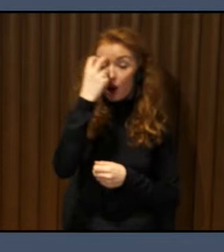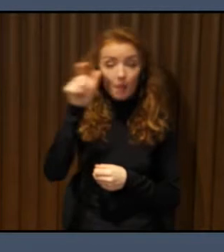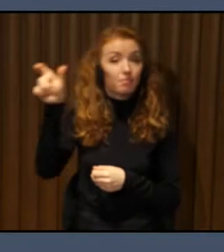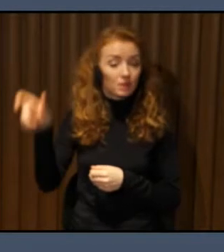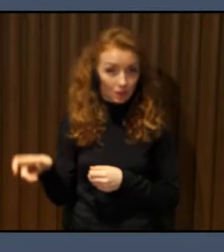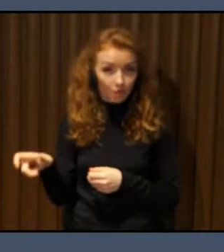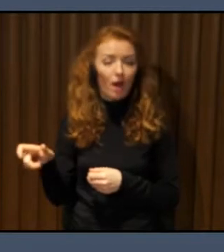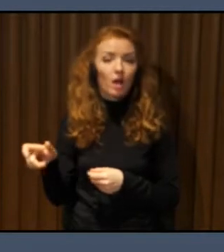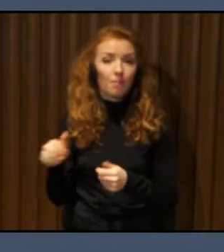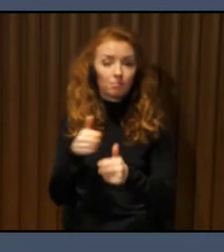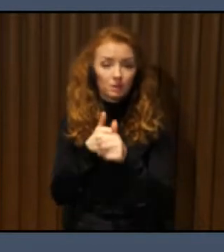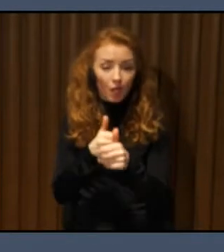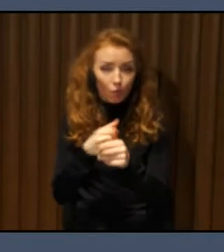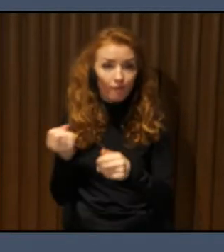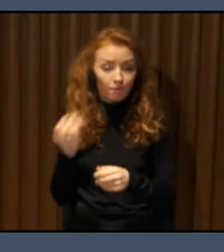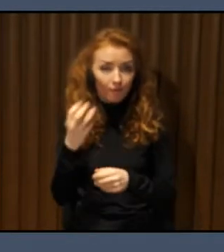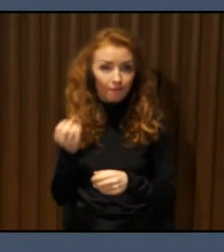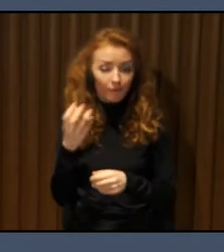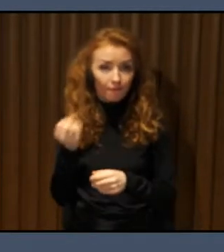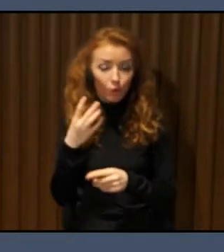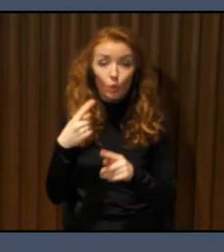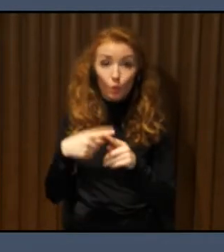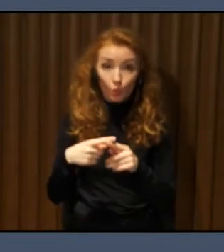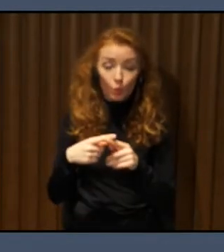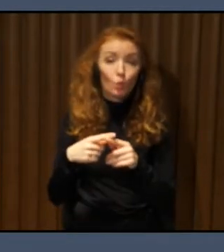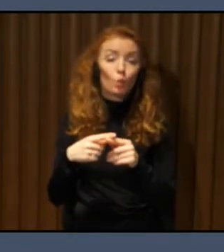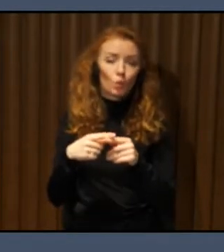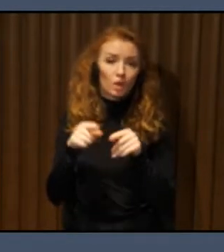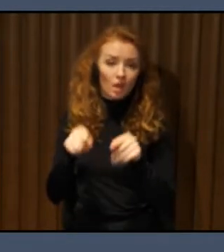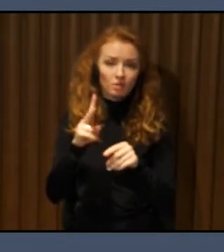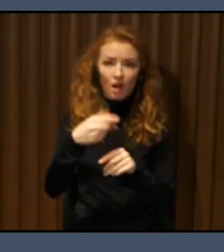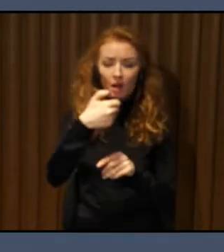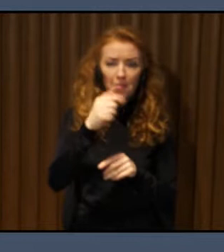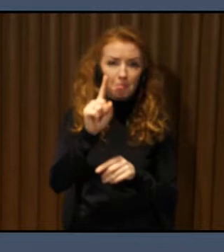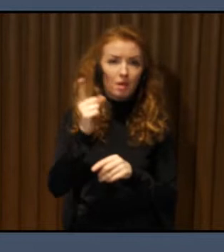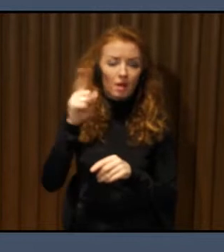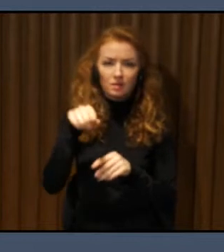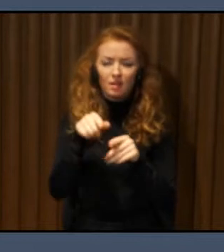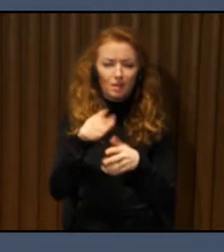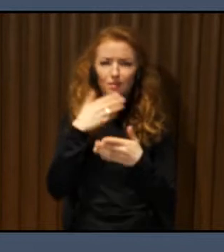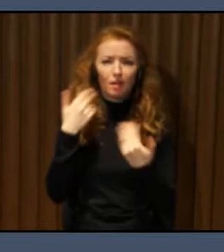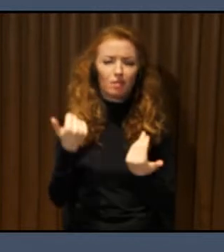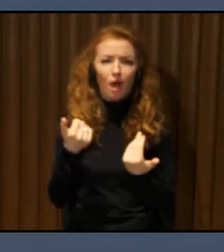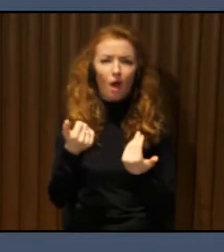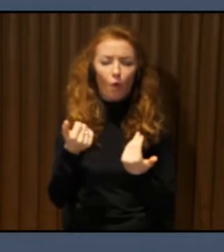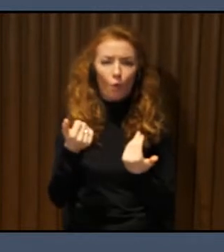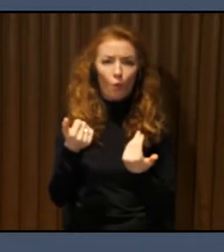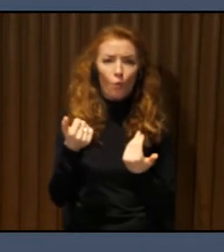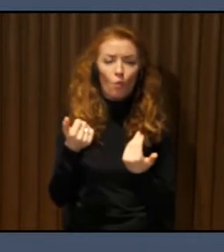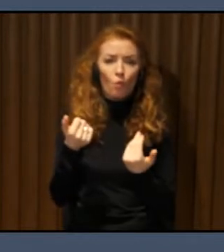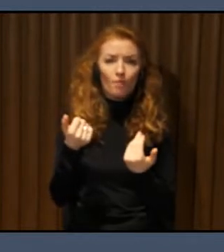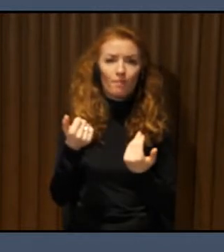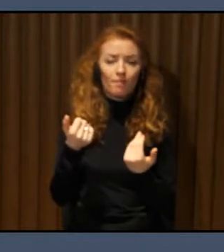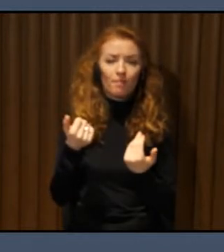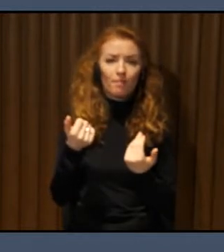And it's like a car GPS. It's not thinking and walking for you. You still have the control of the